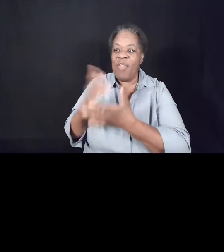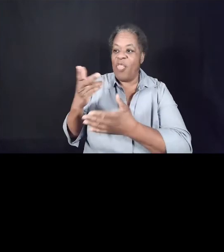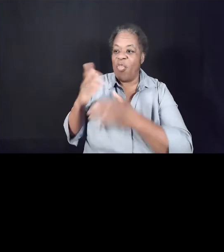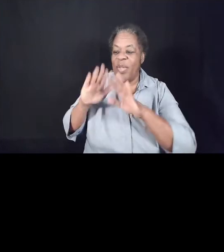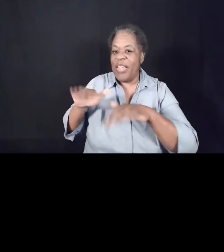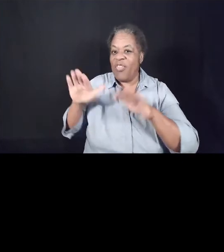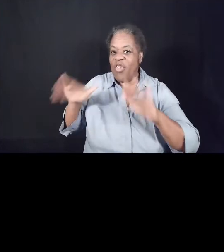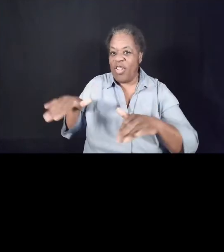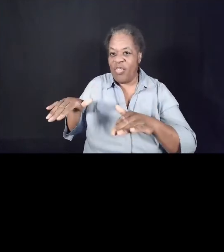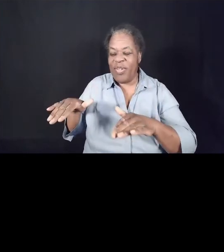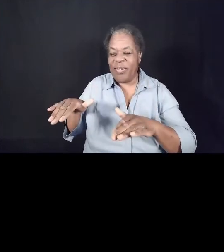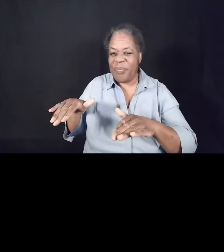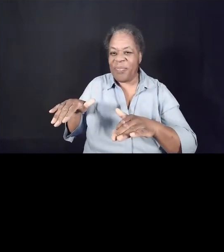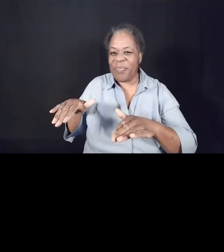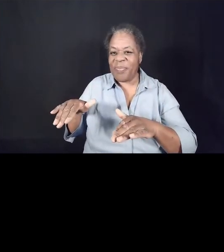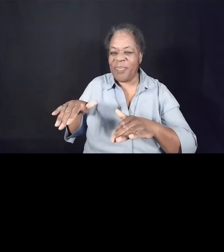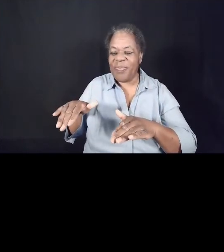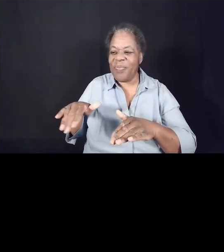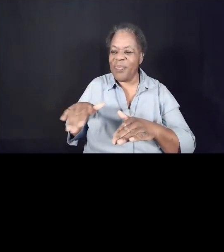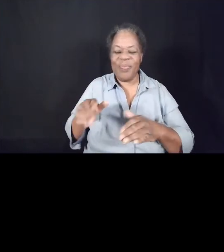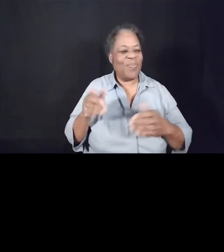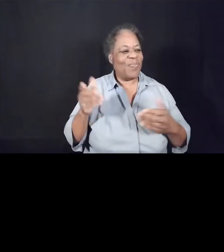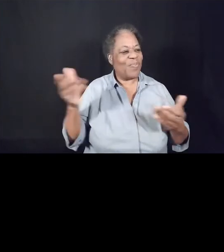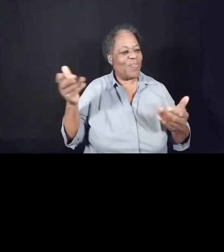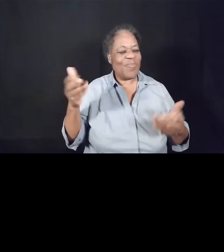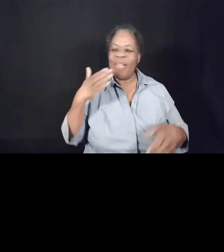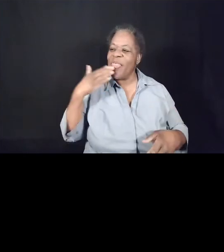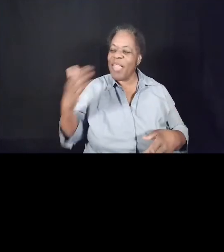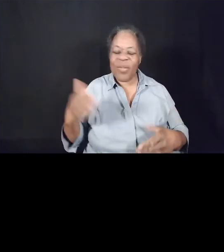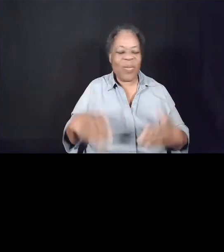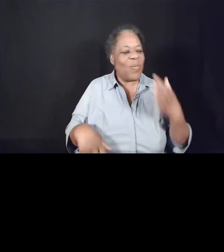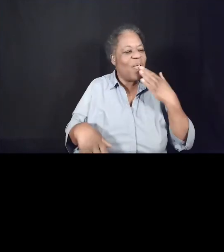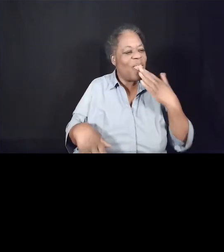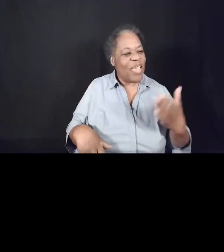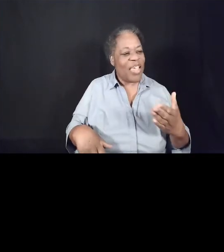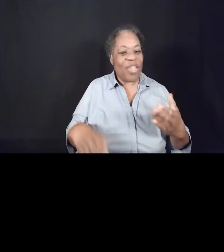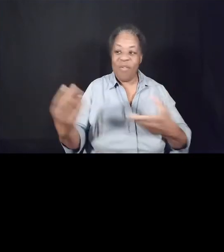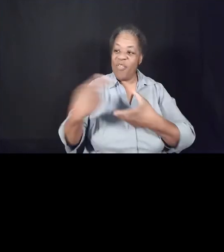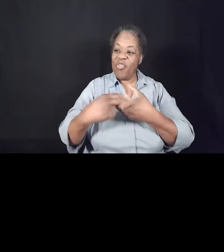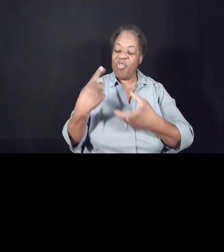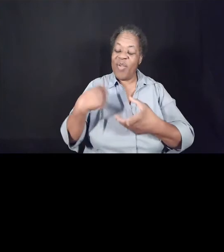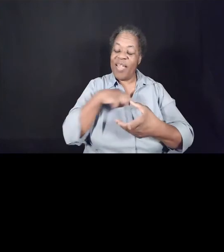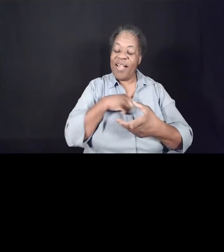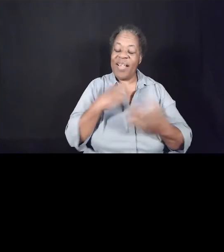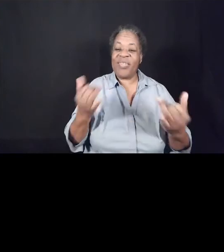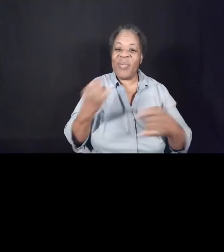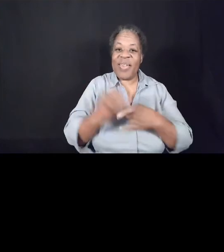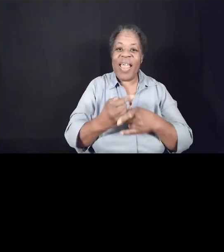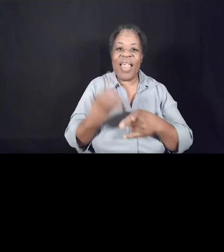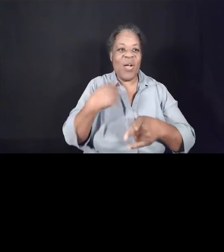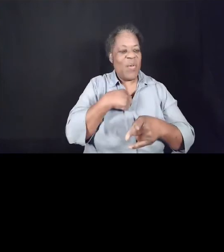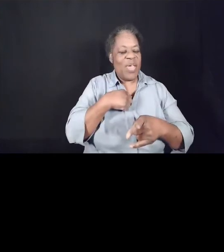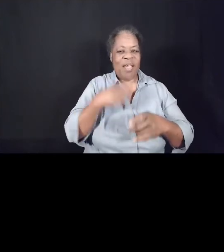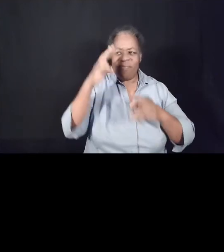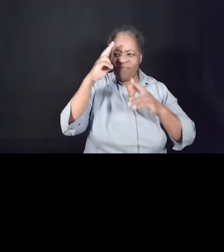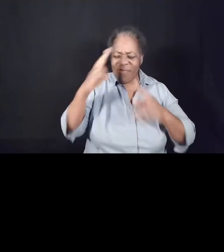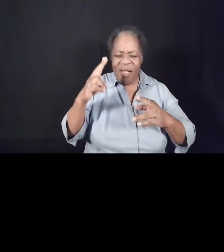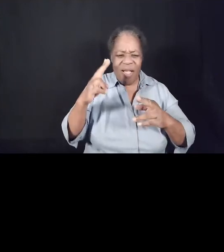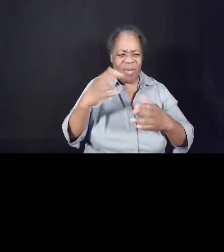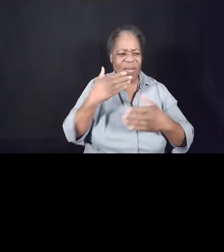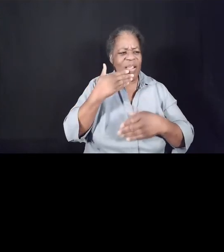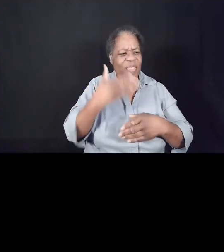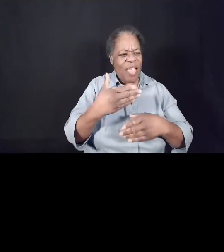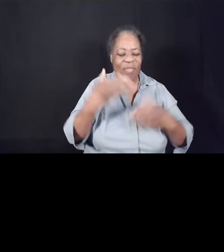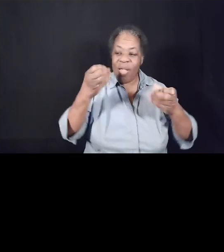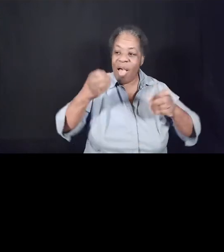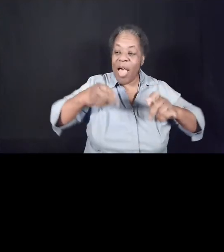I want to give you guys a big thanks for joining us today. We're so honored, and we're so grateful to have an opportunity to